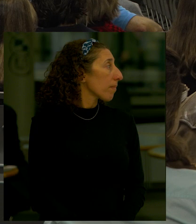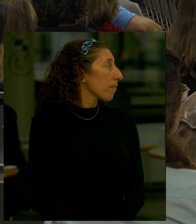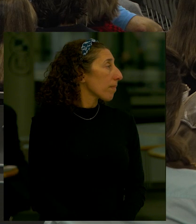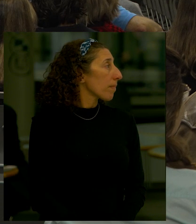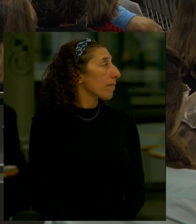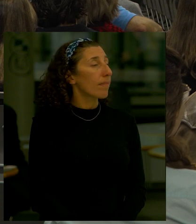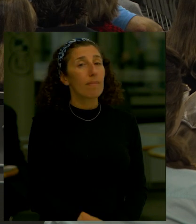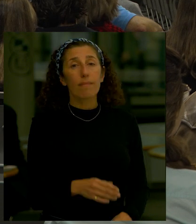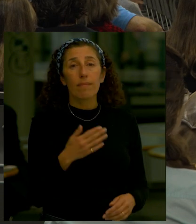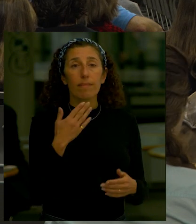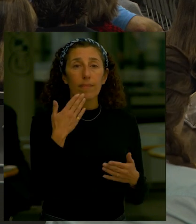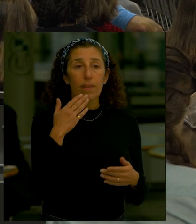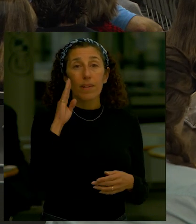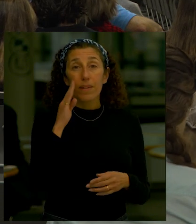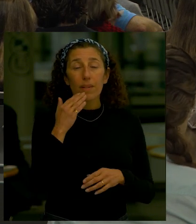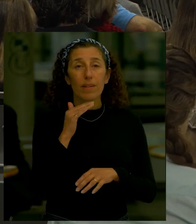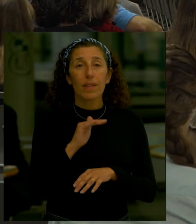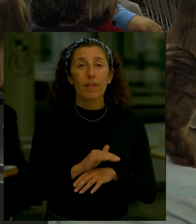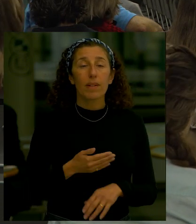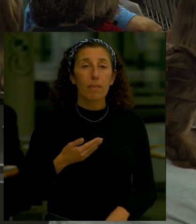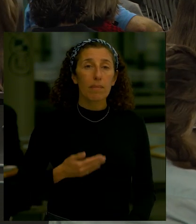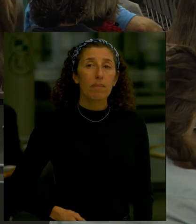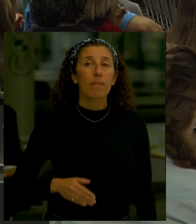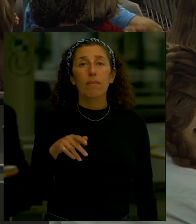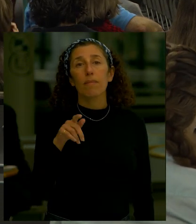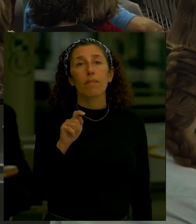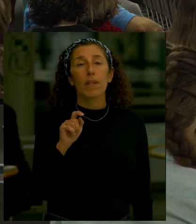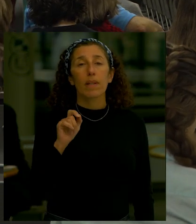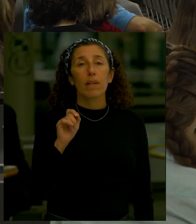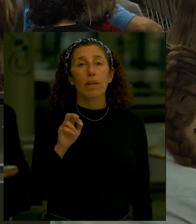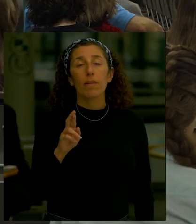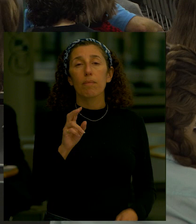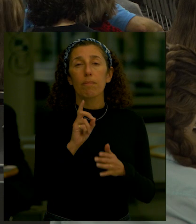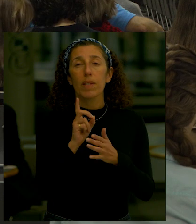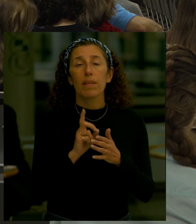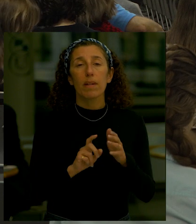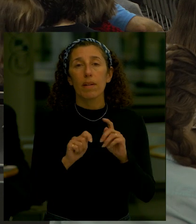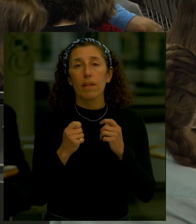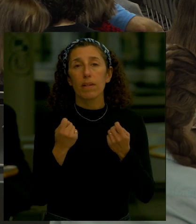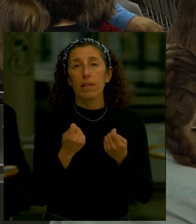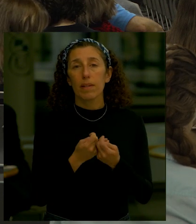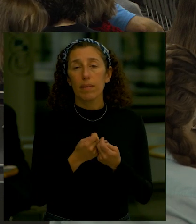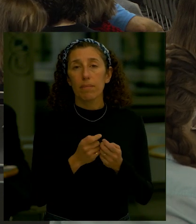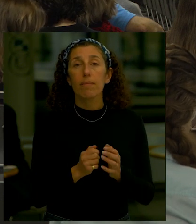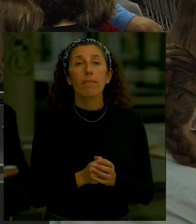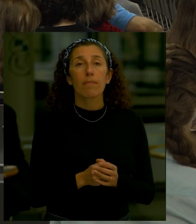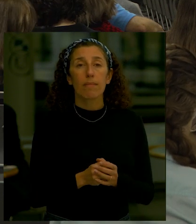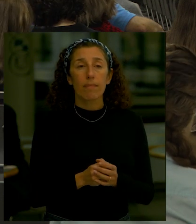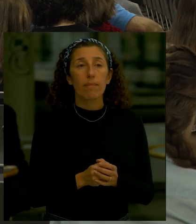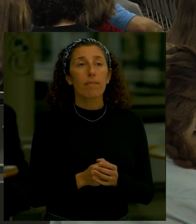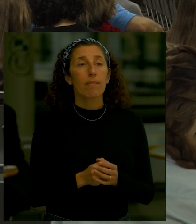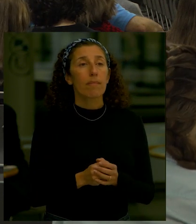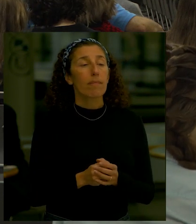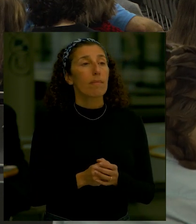thank you good evening everybody my name is Peter Gloss I'm with the design team here for the project and